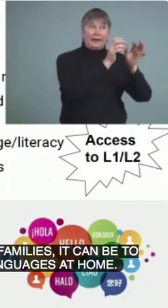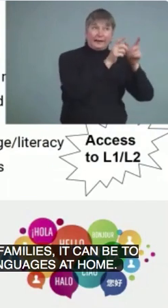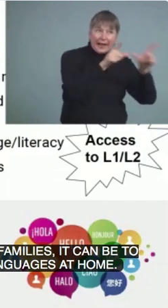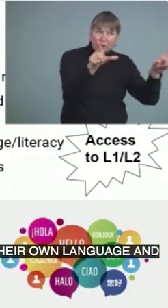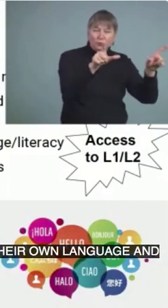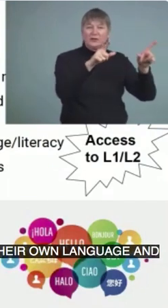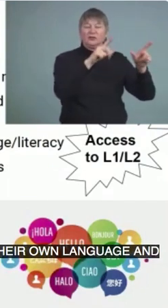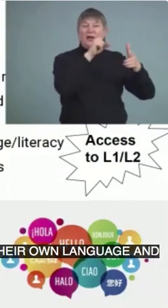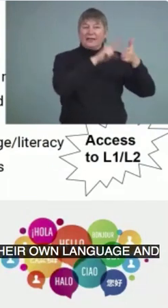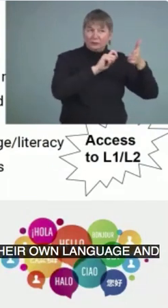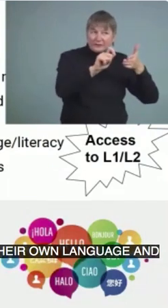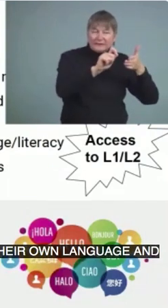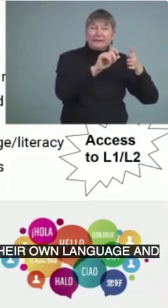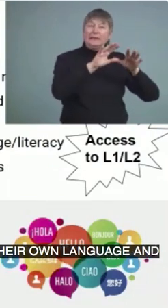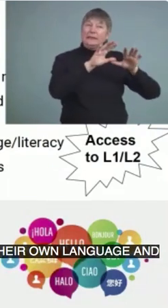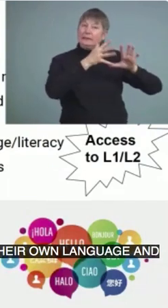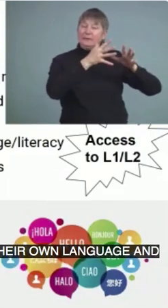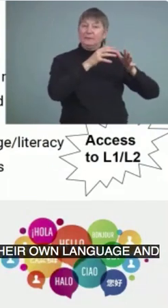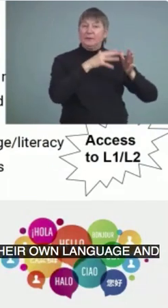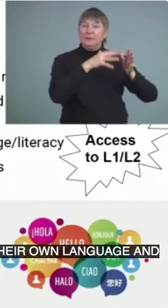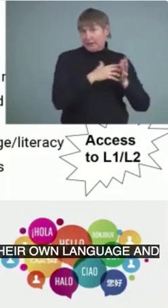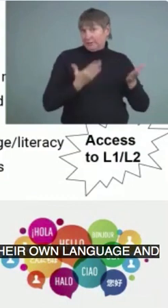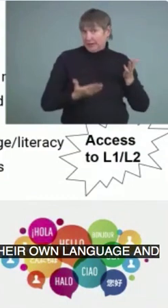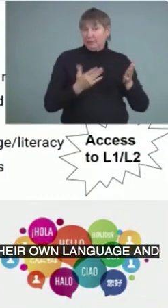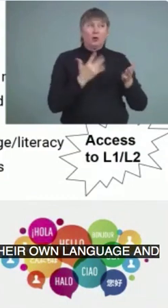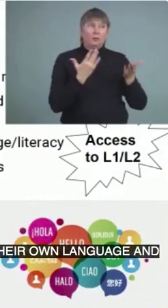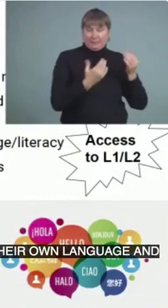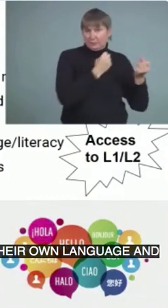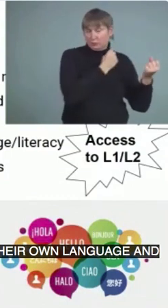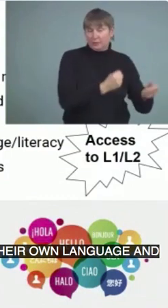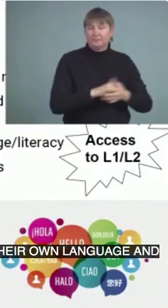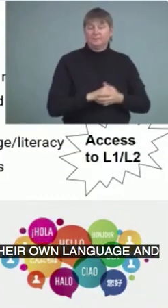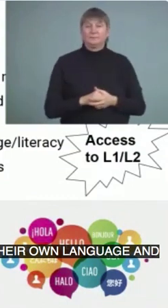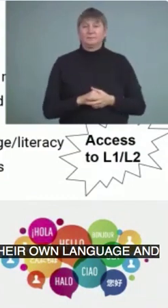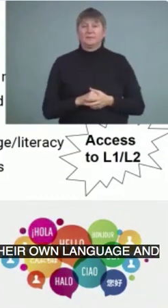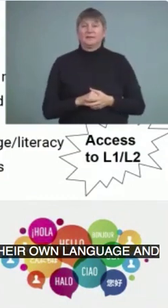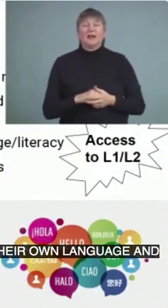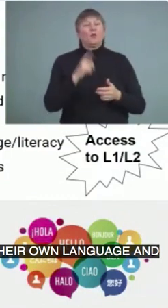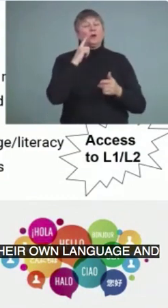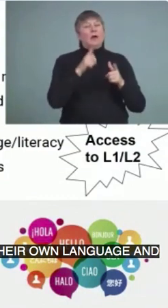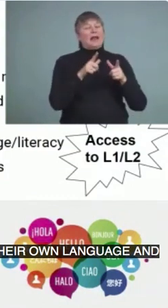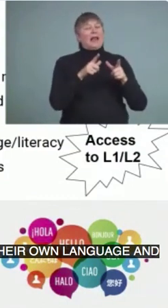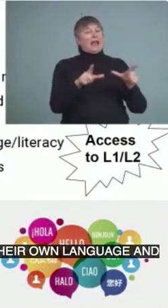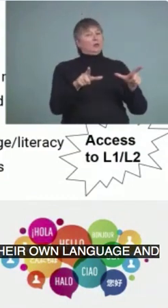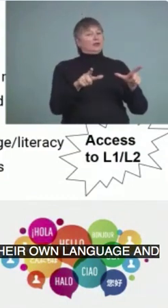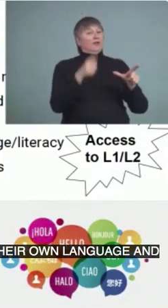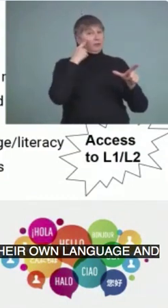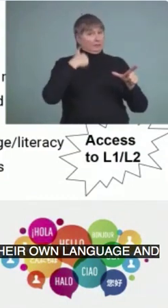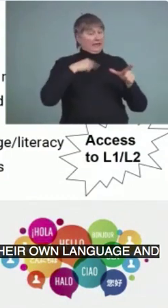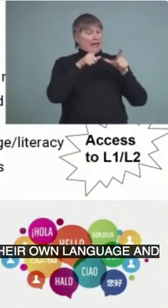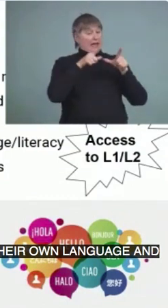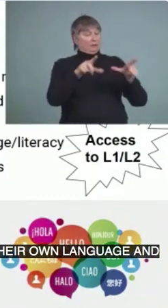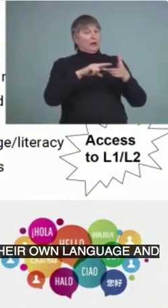slide, when I refer to language and literacy, I think about language as speaking and listening, and the literacy as reading and writing.